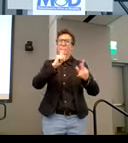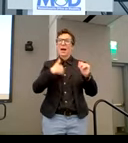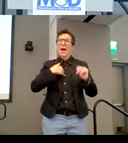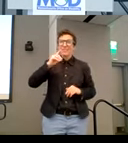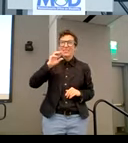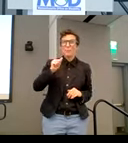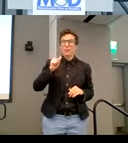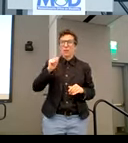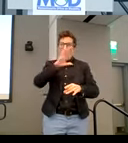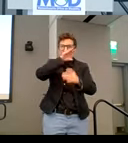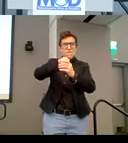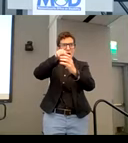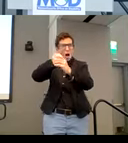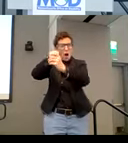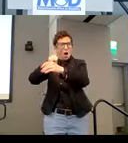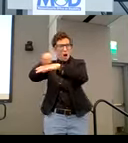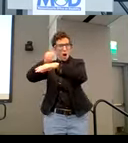our hosts and